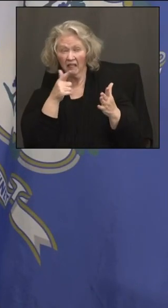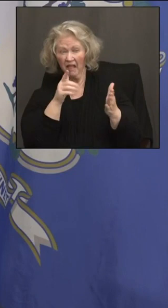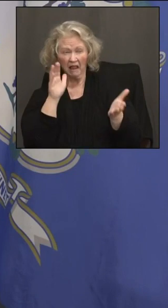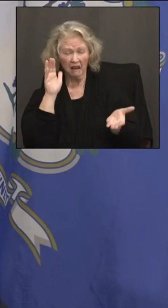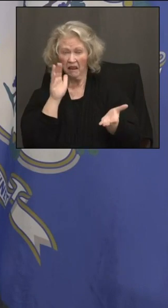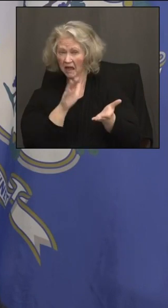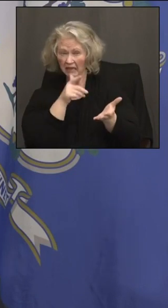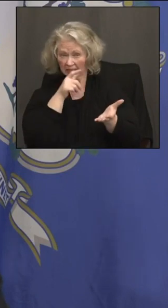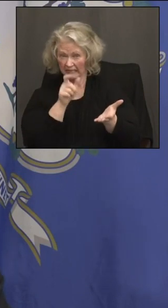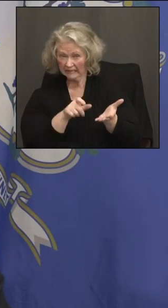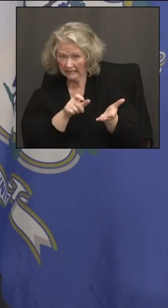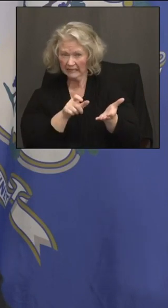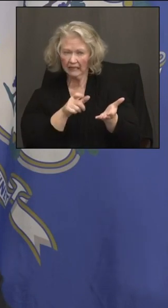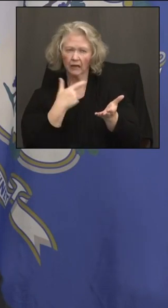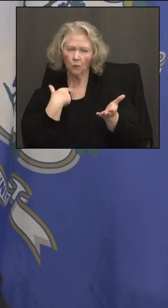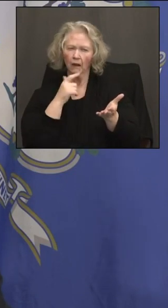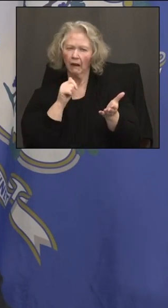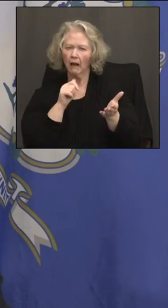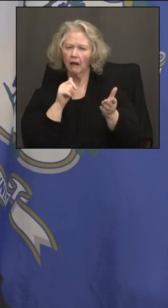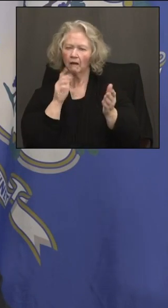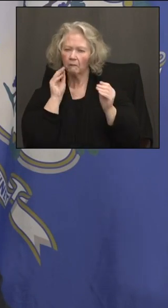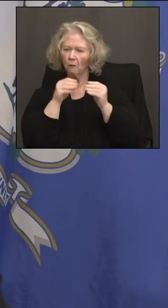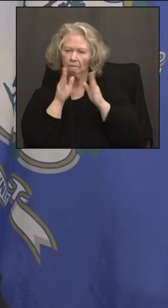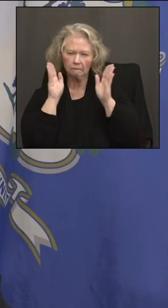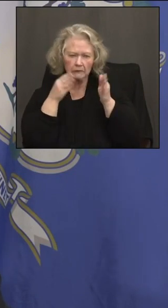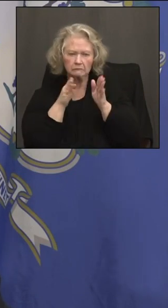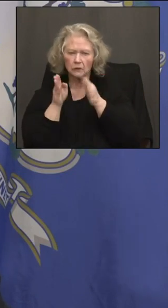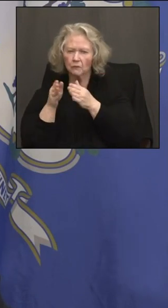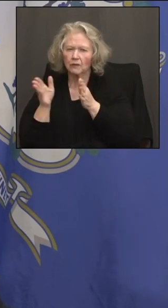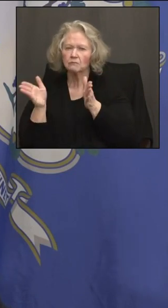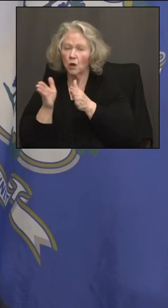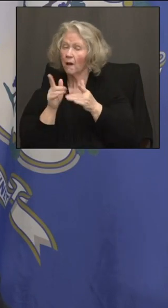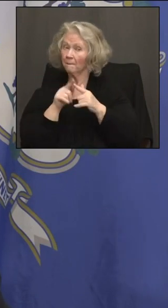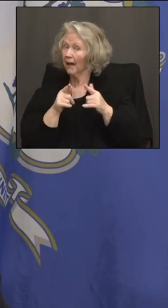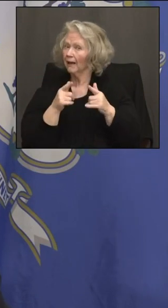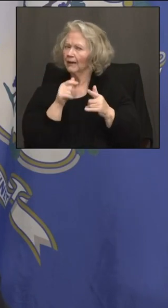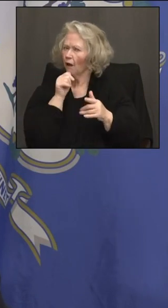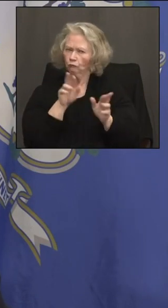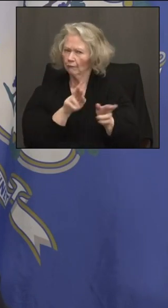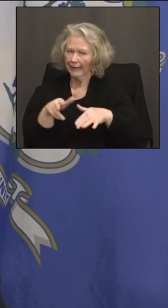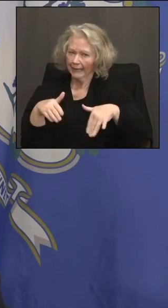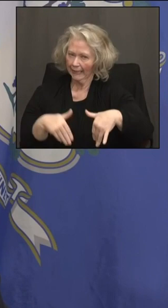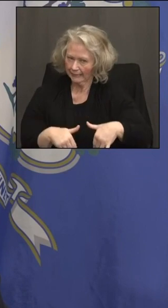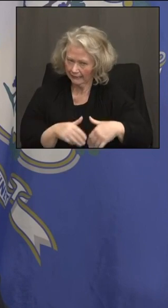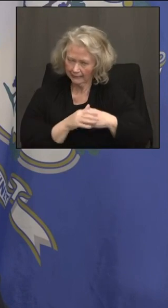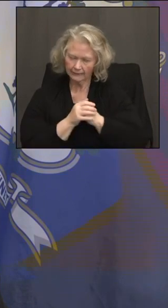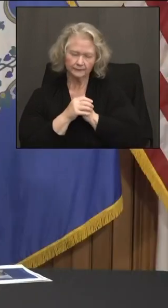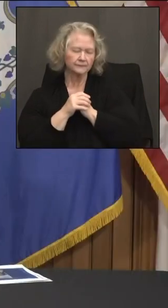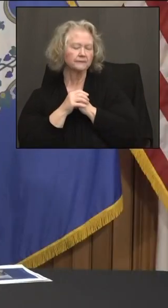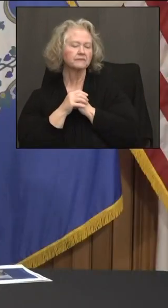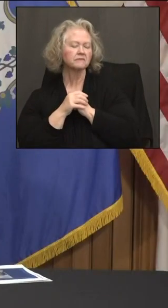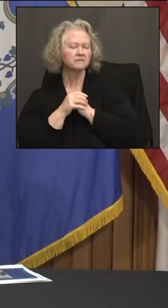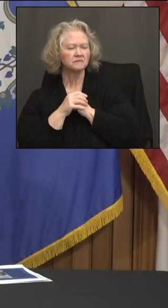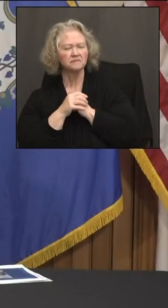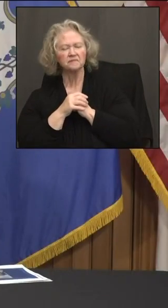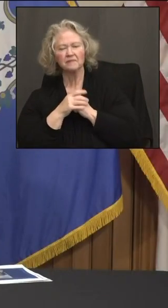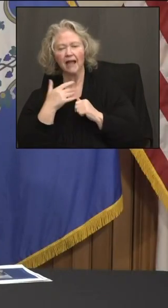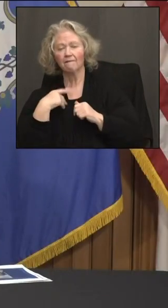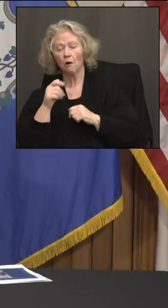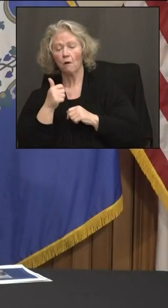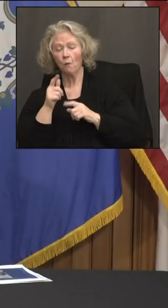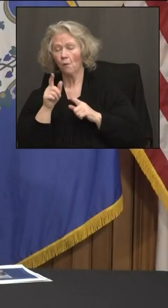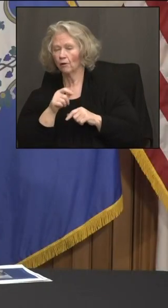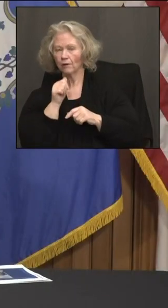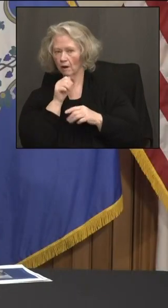the market a little more. But thankfully, we're not there yet and people are still getting vaccinated. And then I also had a couple of quick non-COVID